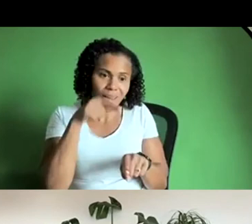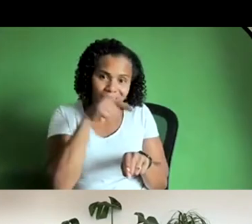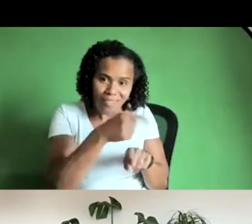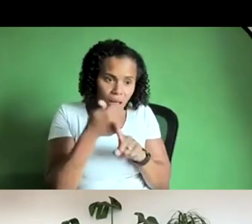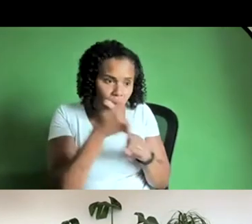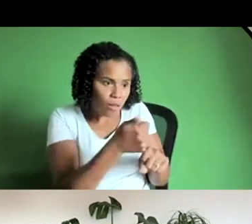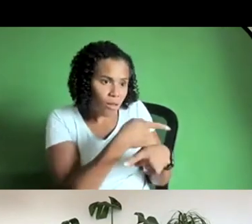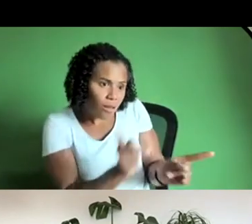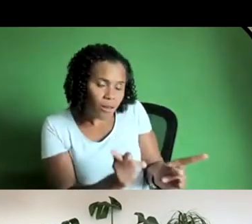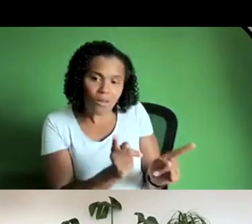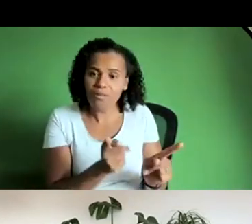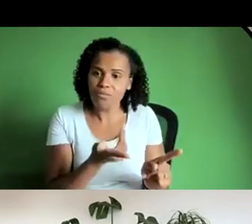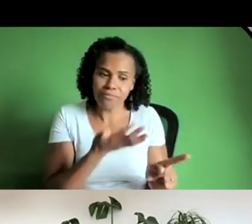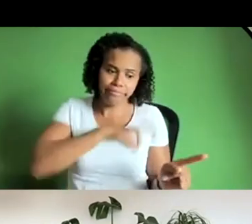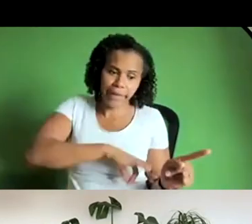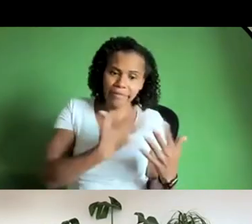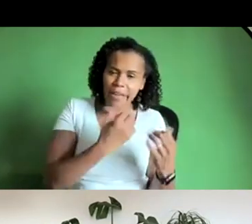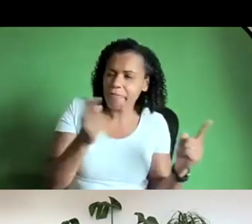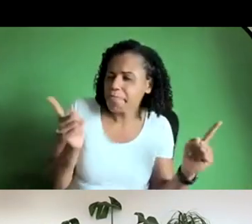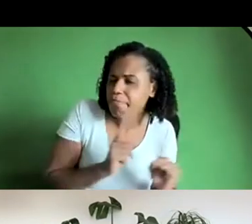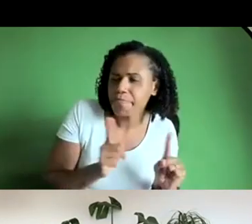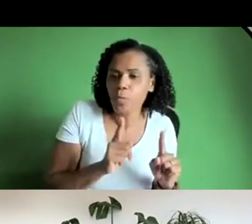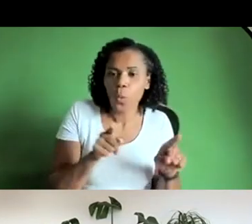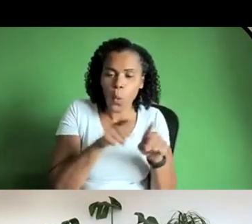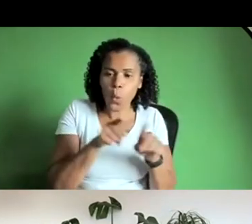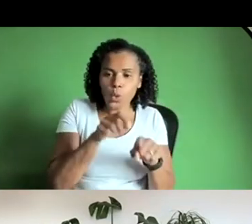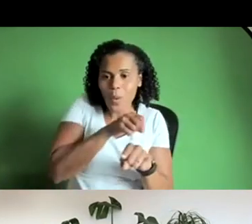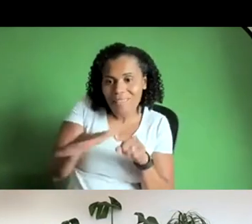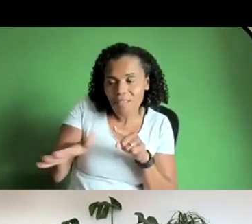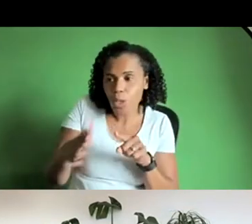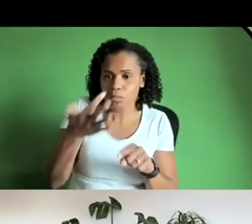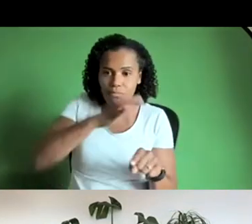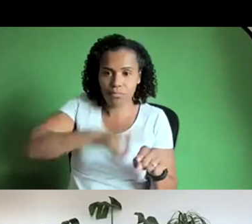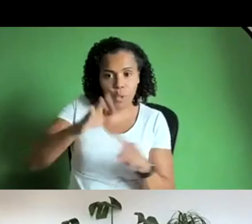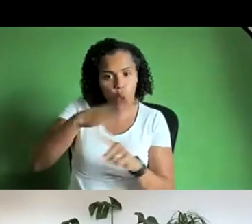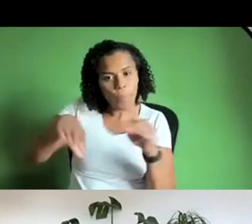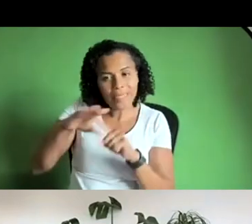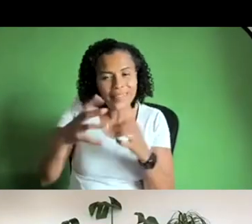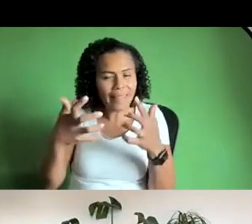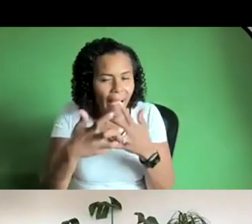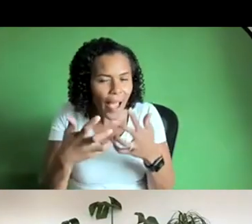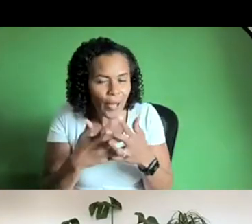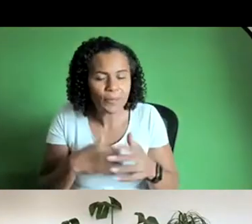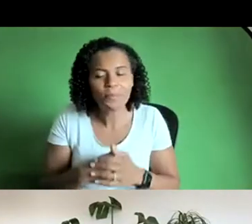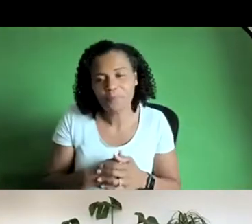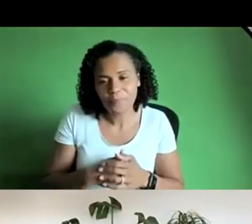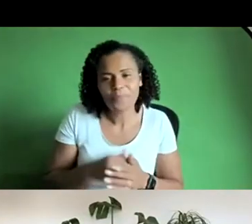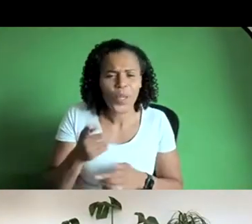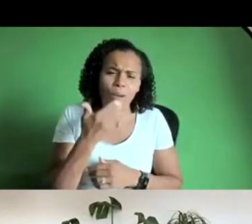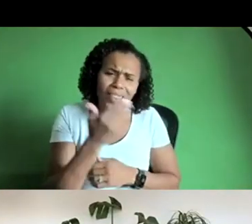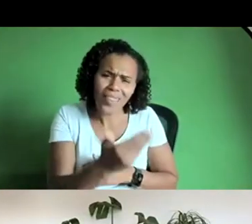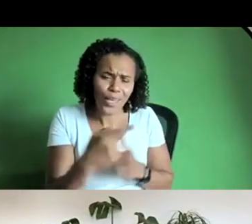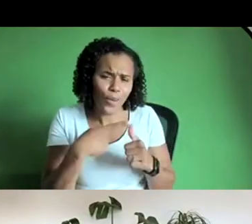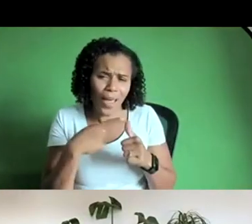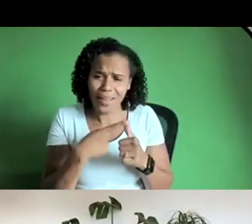and communities thank you ali and it's brilliant to be here thank you for inviting me to be on this amazing